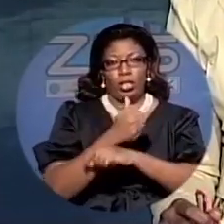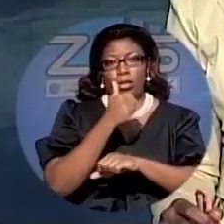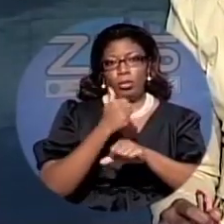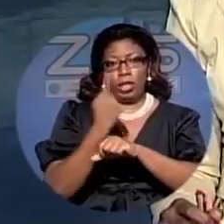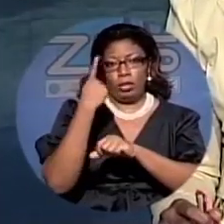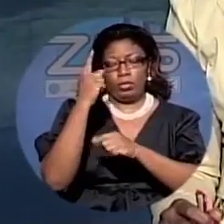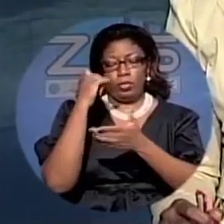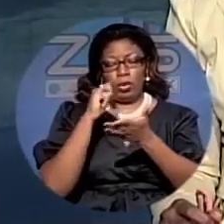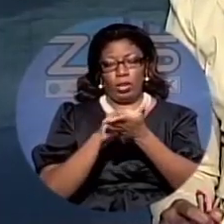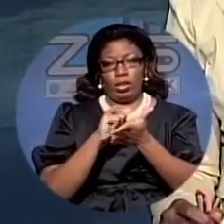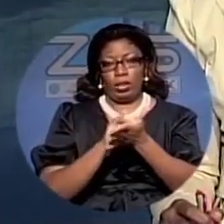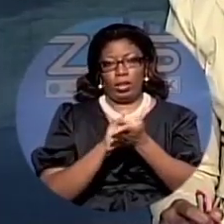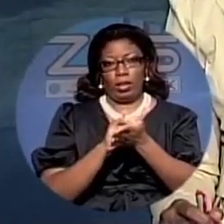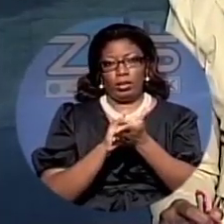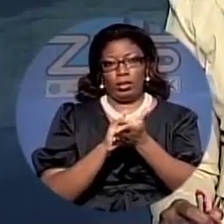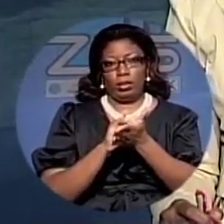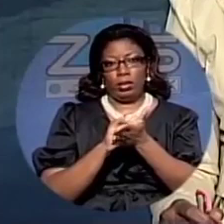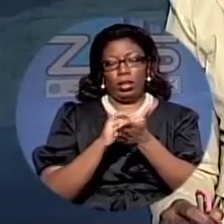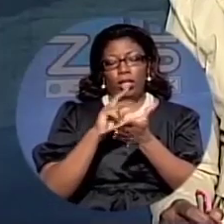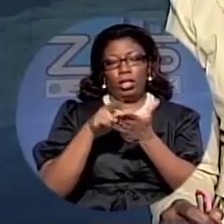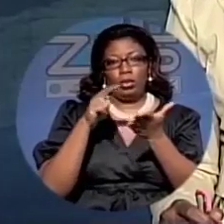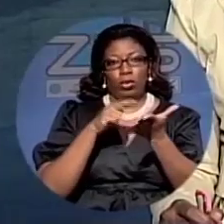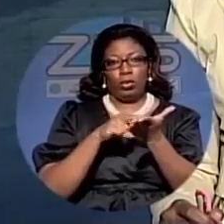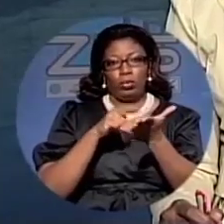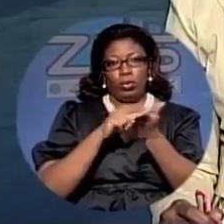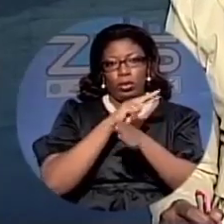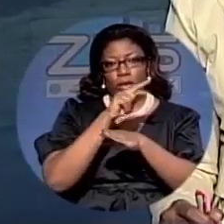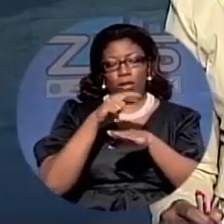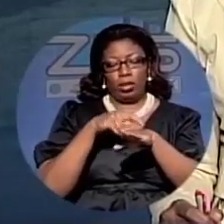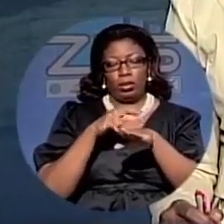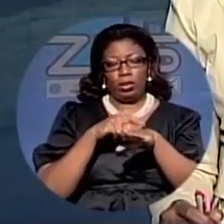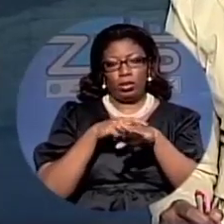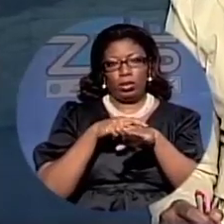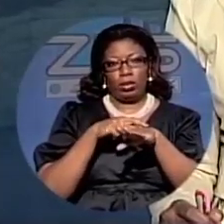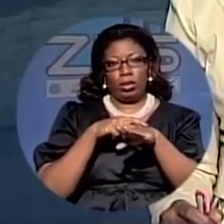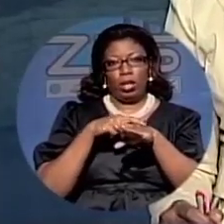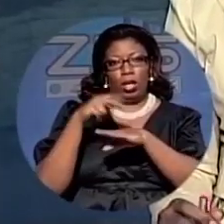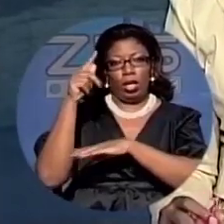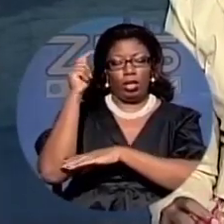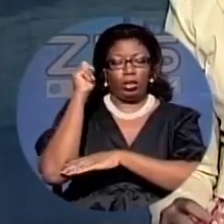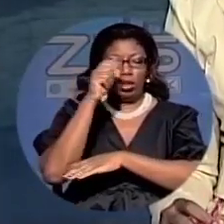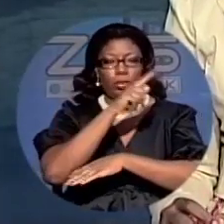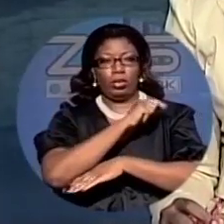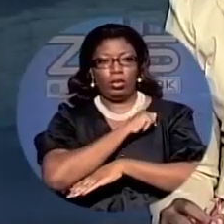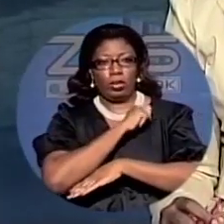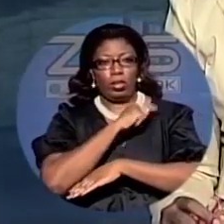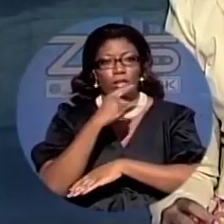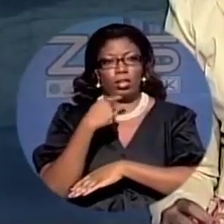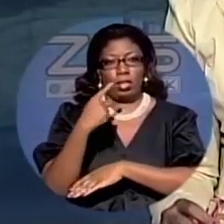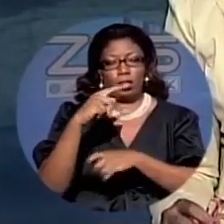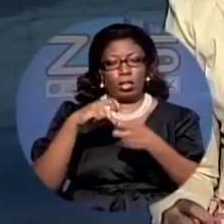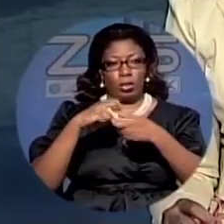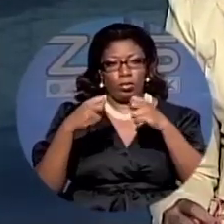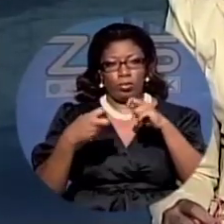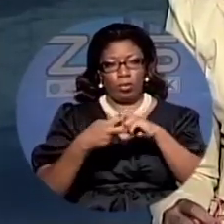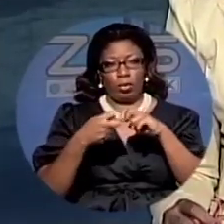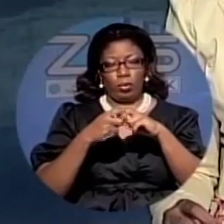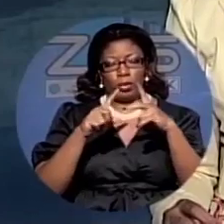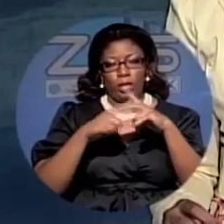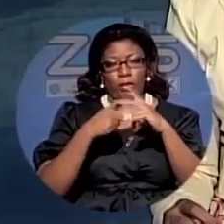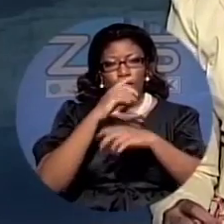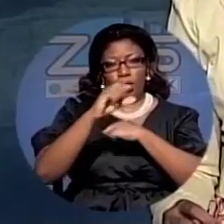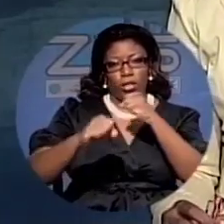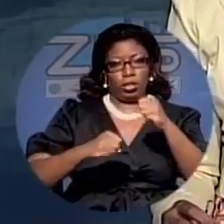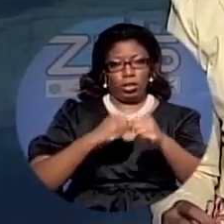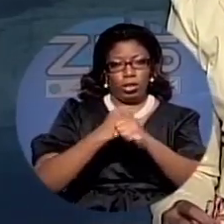continuing bloodbath? In this report, National Security Minister Tommy Turnquist says it's a problem that's been brewing for years